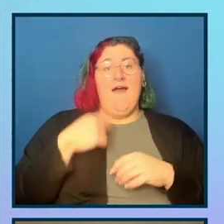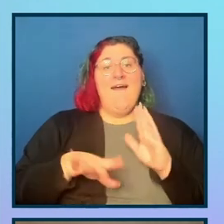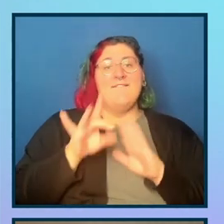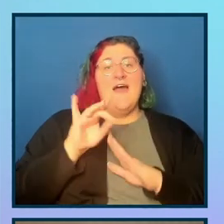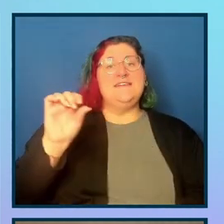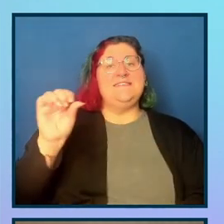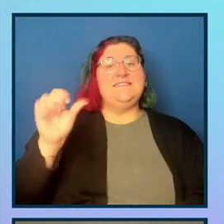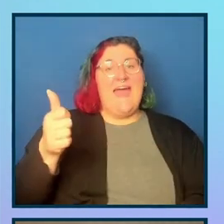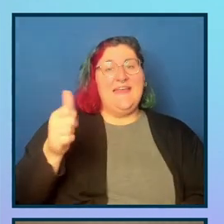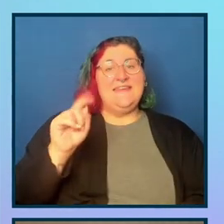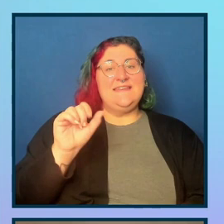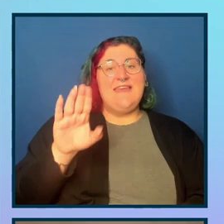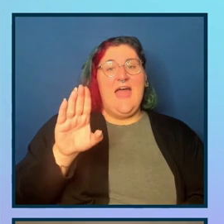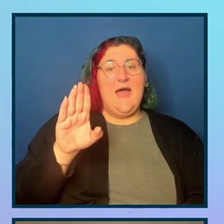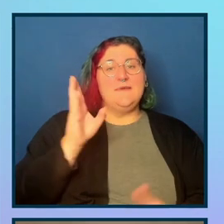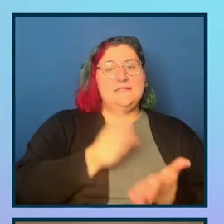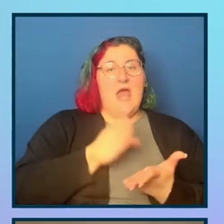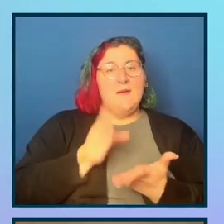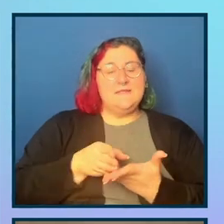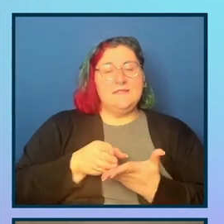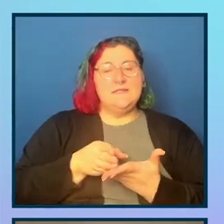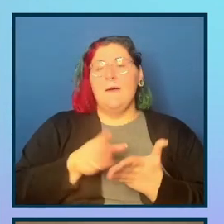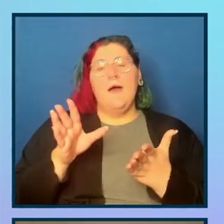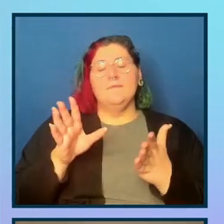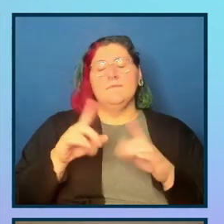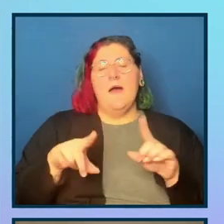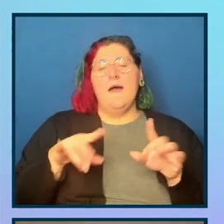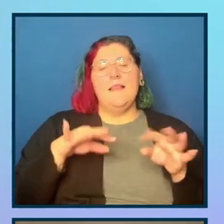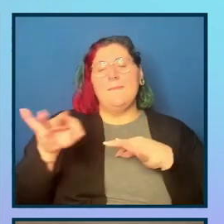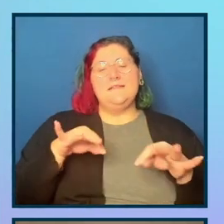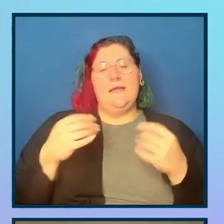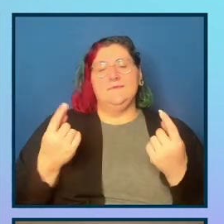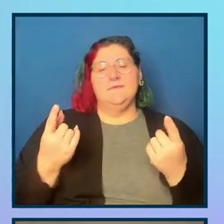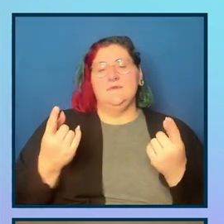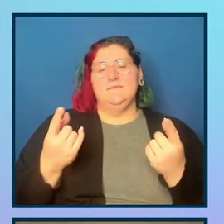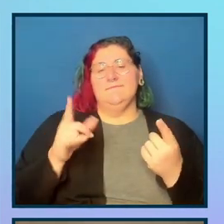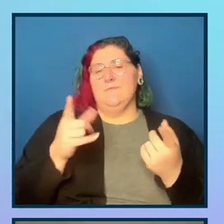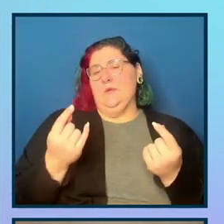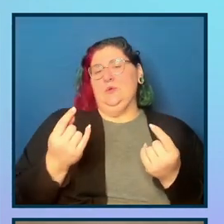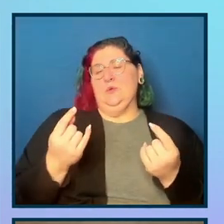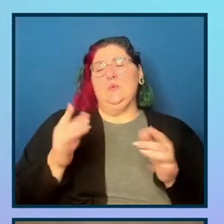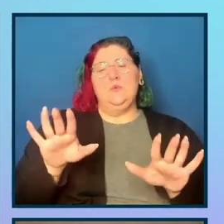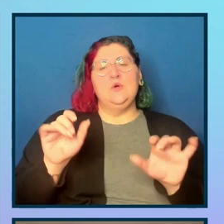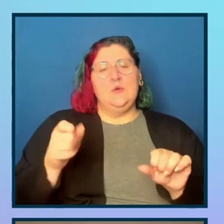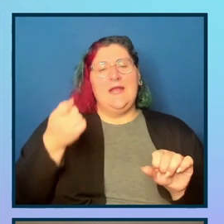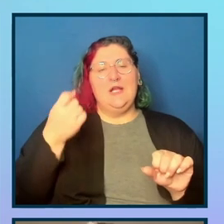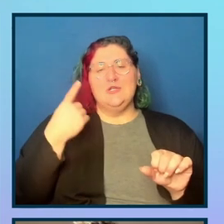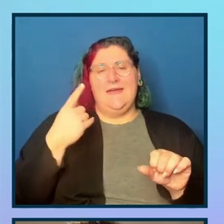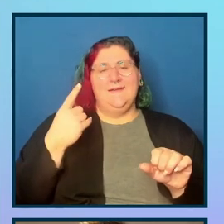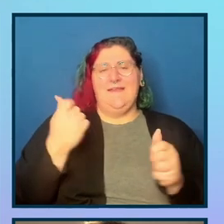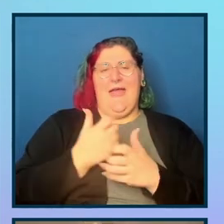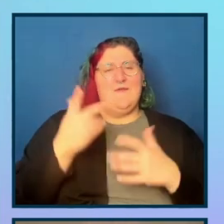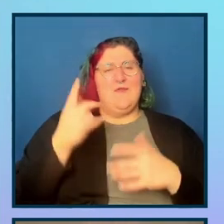uh, while it was recording, but let me go over what it just did. Um, just, just so you can get an idea of all the cool, heavy lifting that these tools do. It was